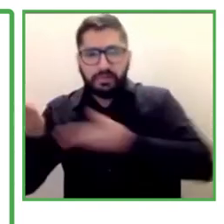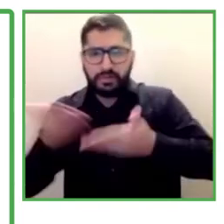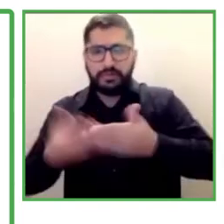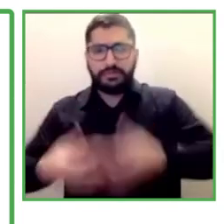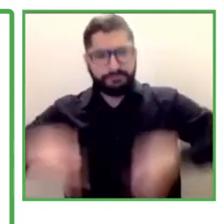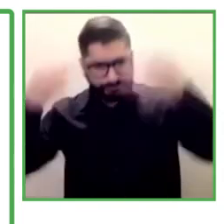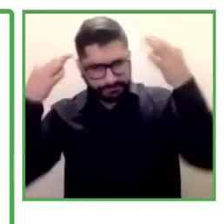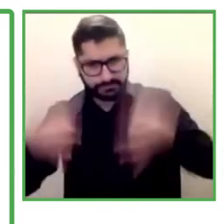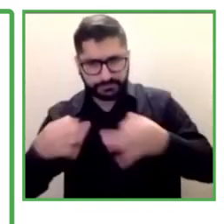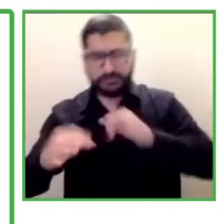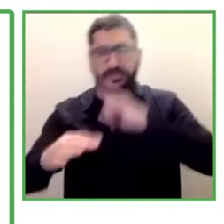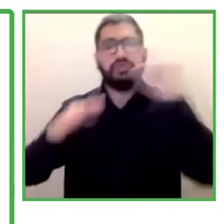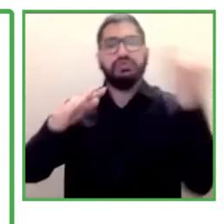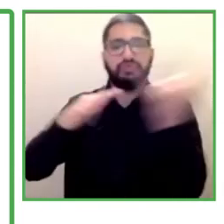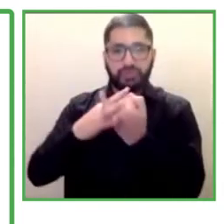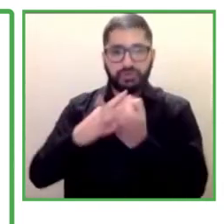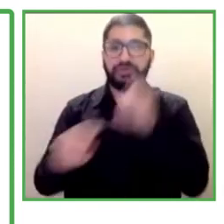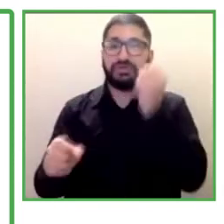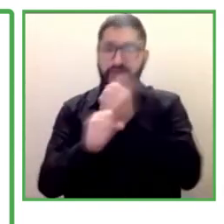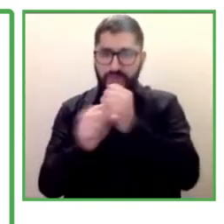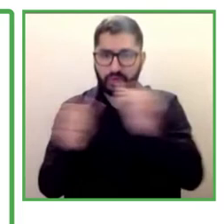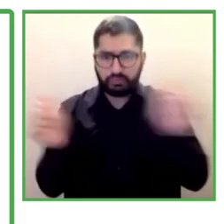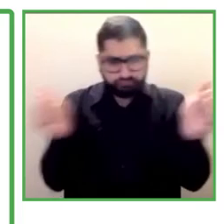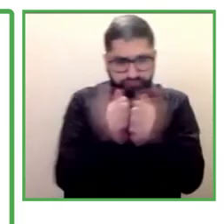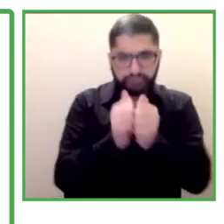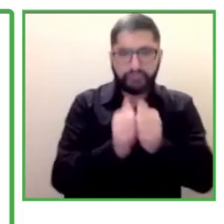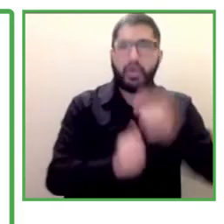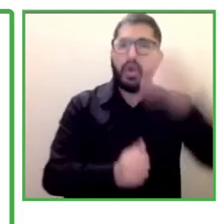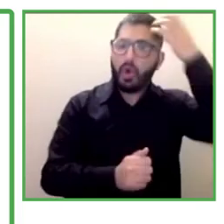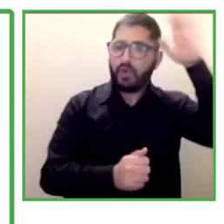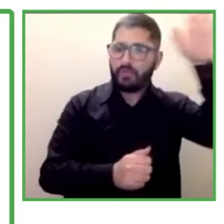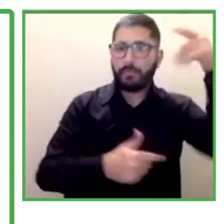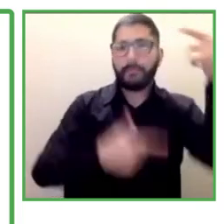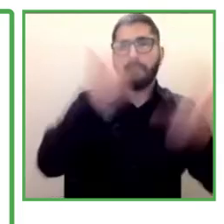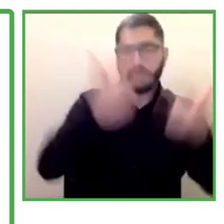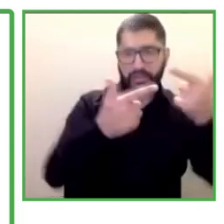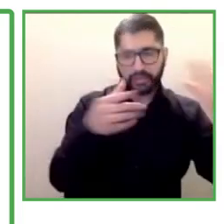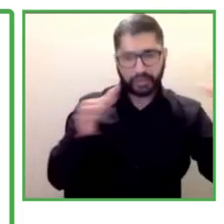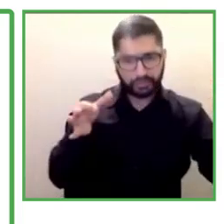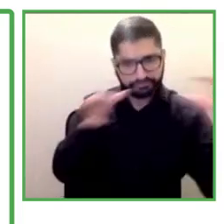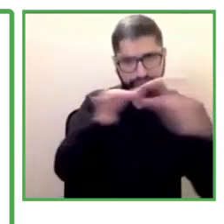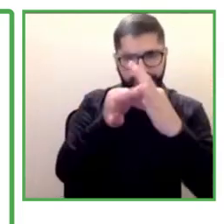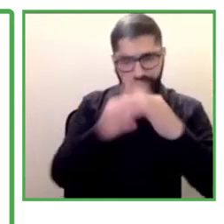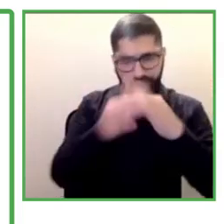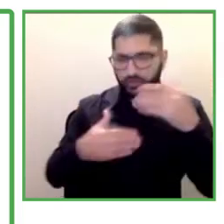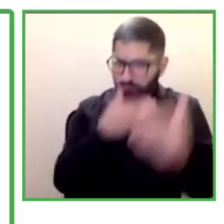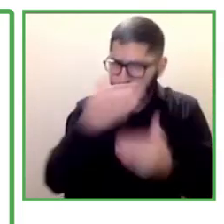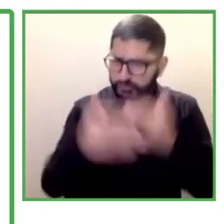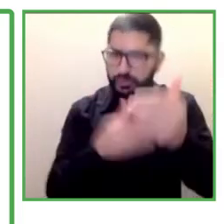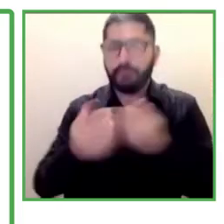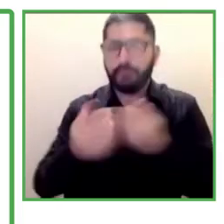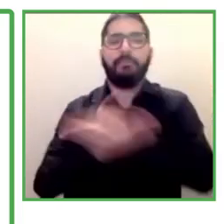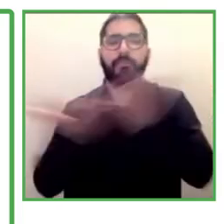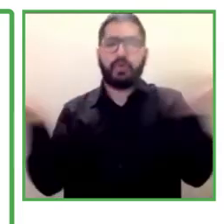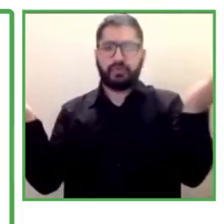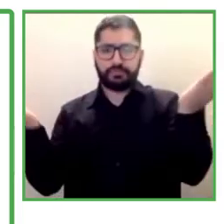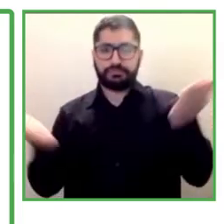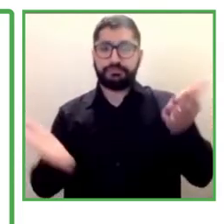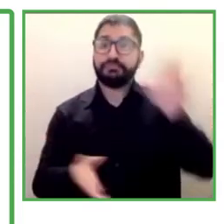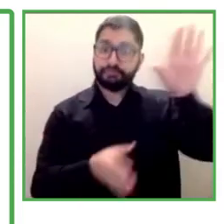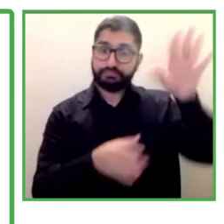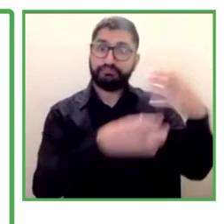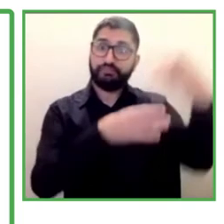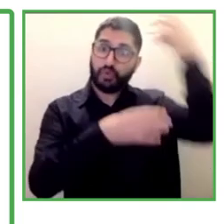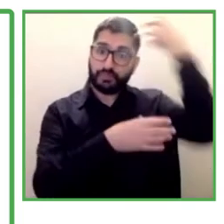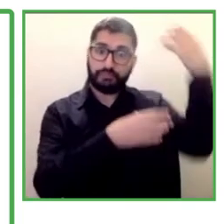with the Ministry of Public and Territorial Policies. That is the ministry that takes care of all